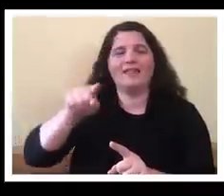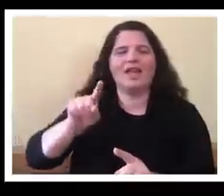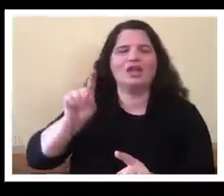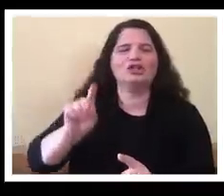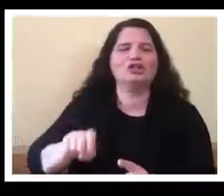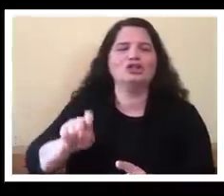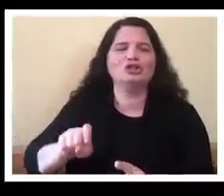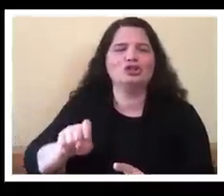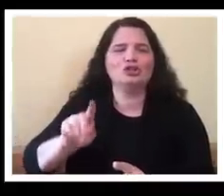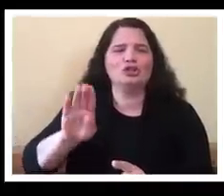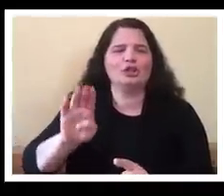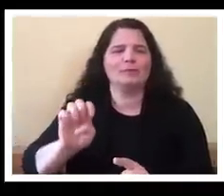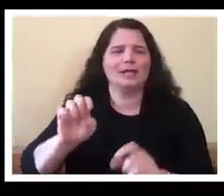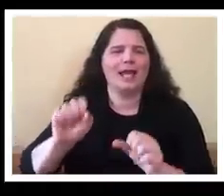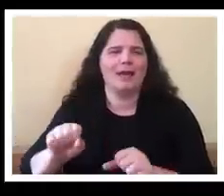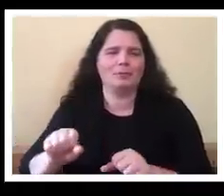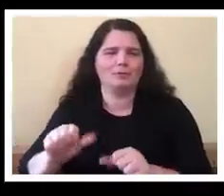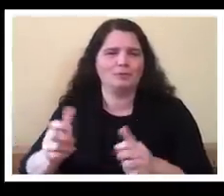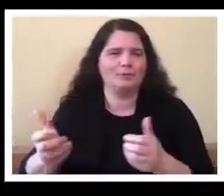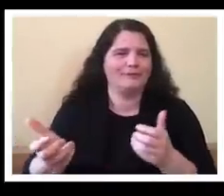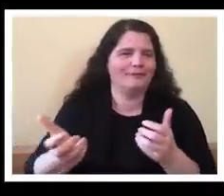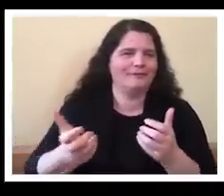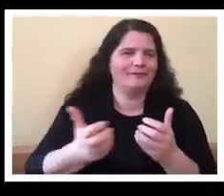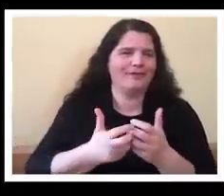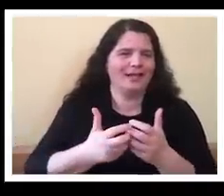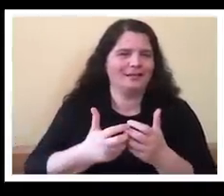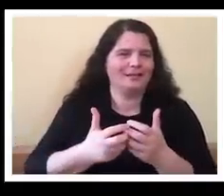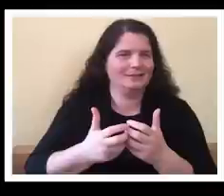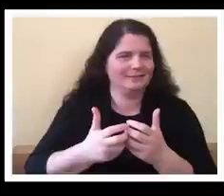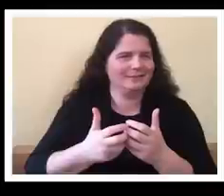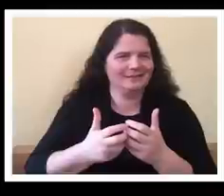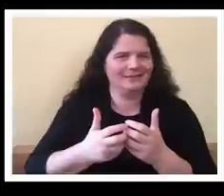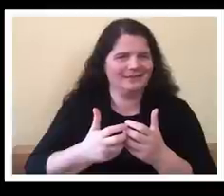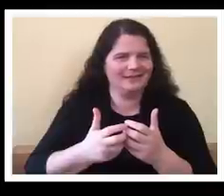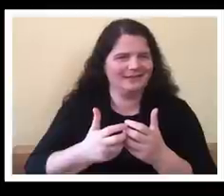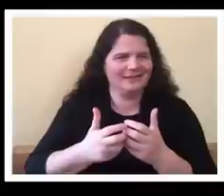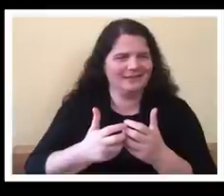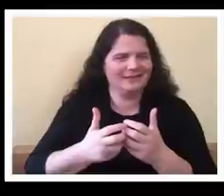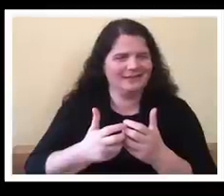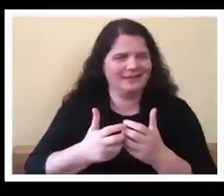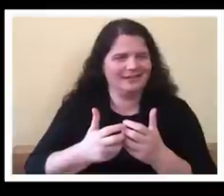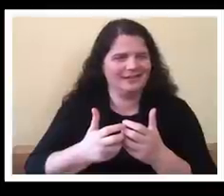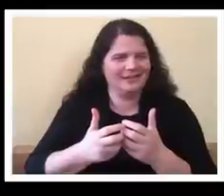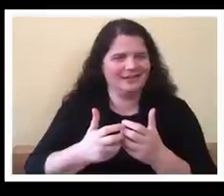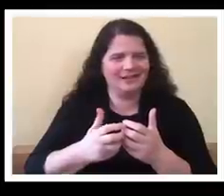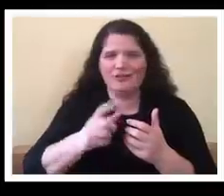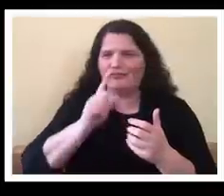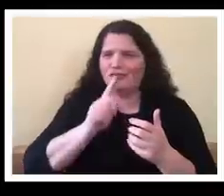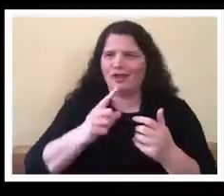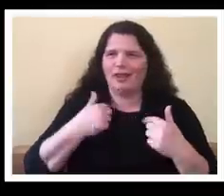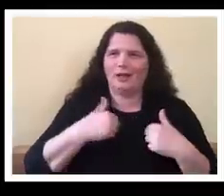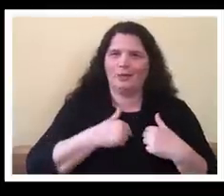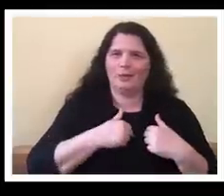fit into our society